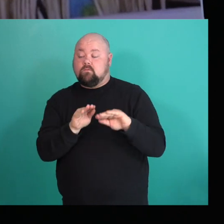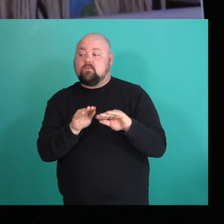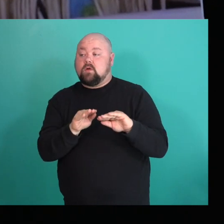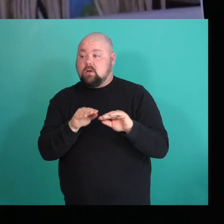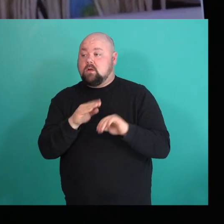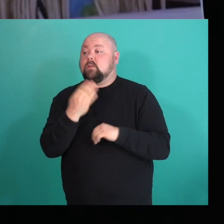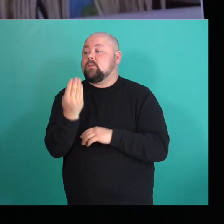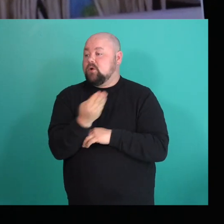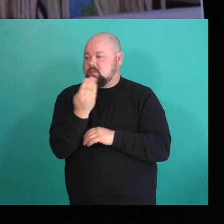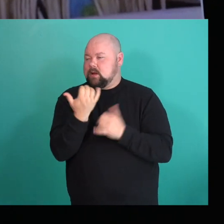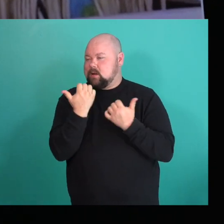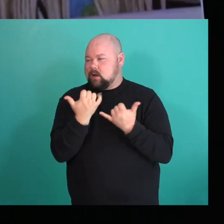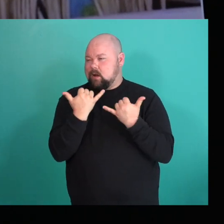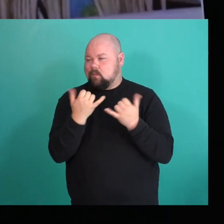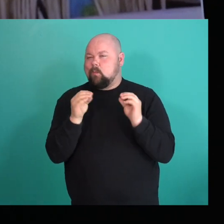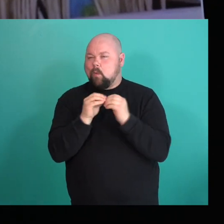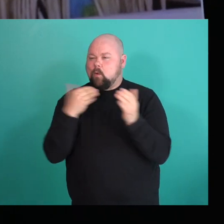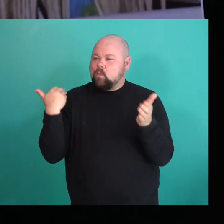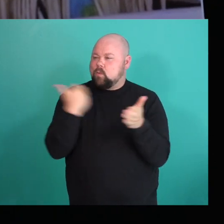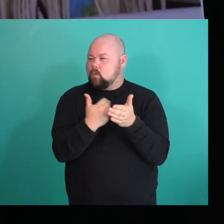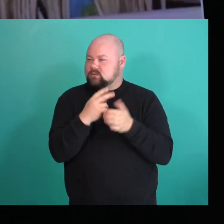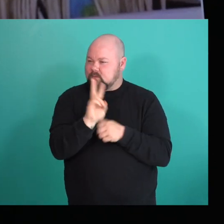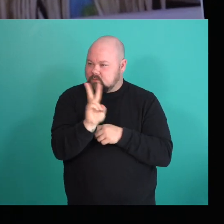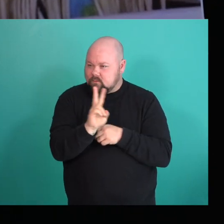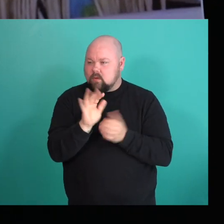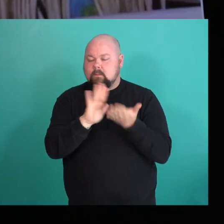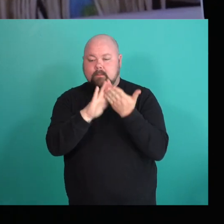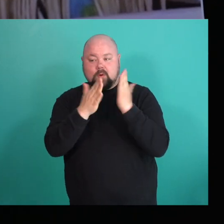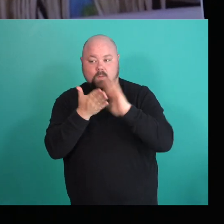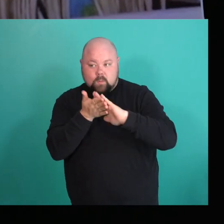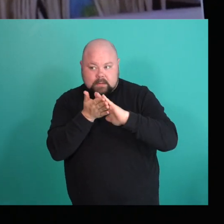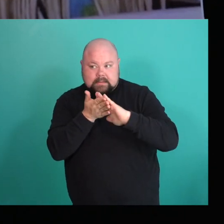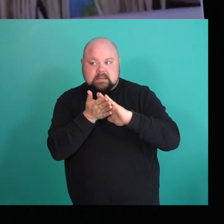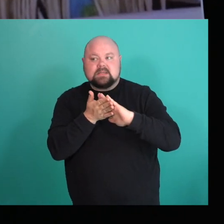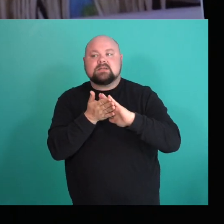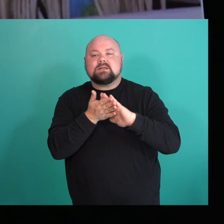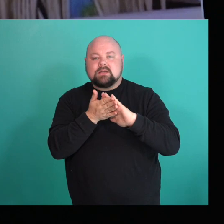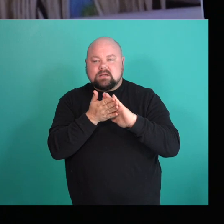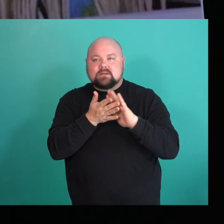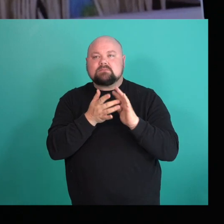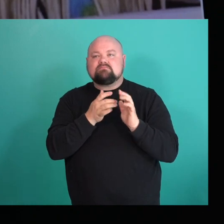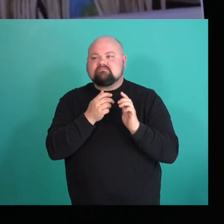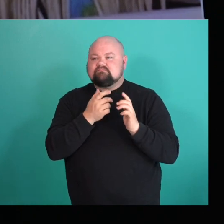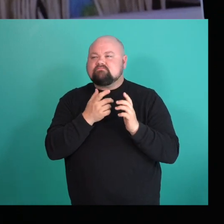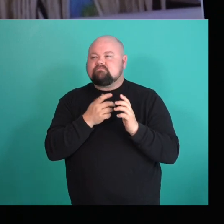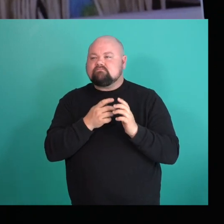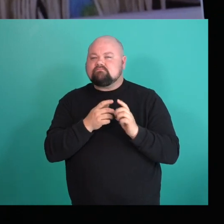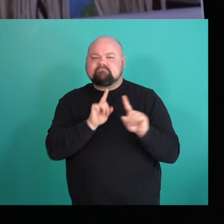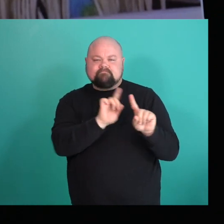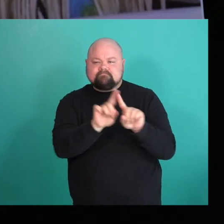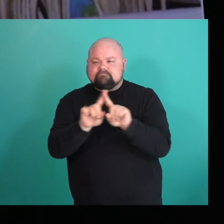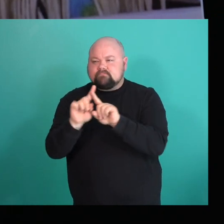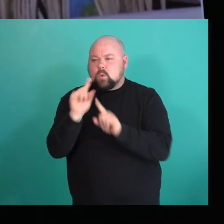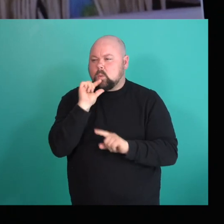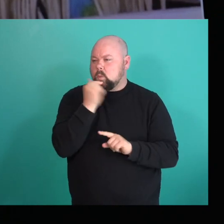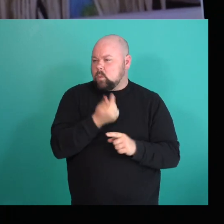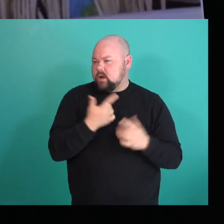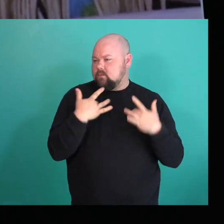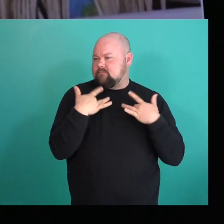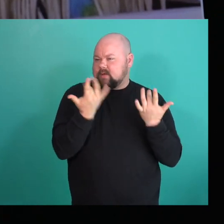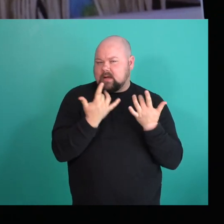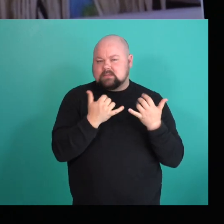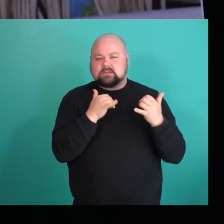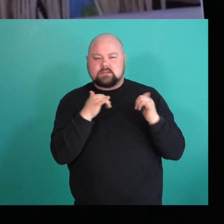was now closer to Vancouver and my community became, uh, these different queer parties around town. Um,